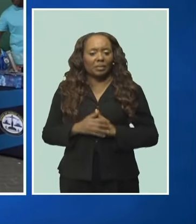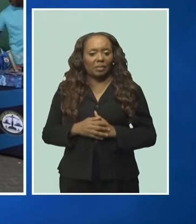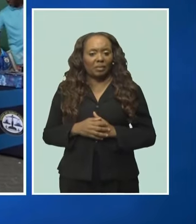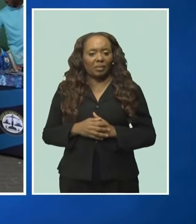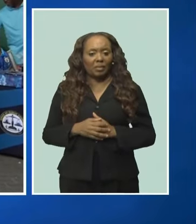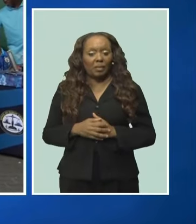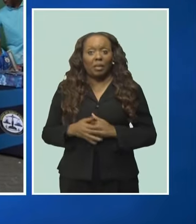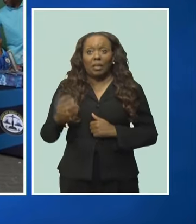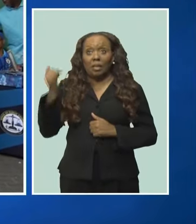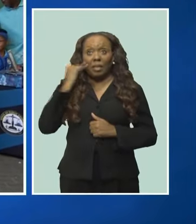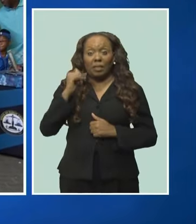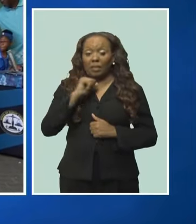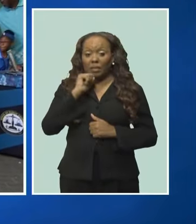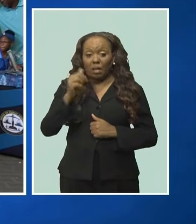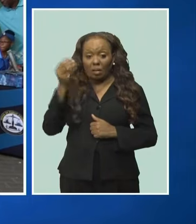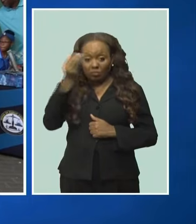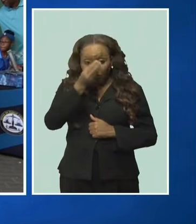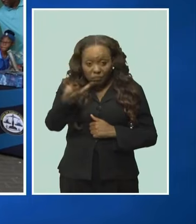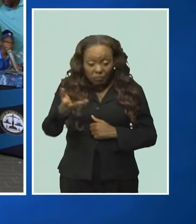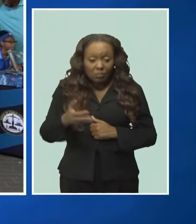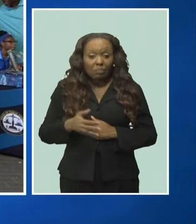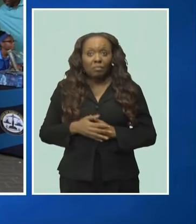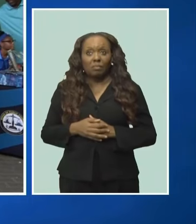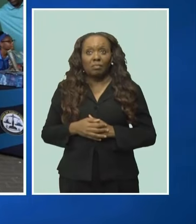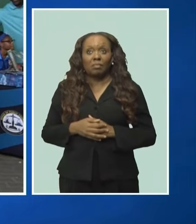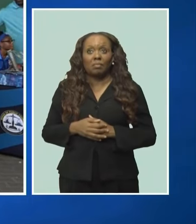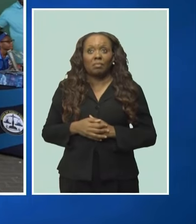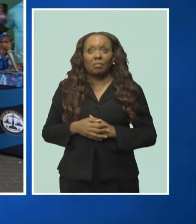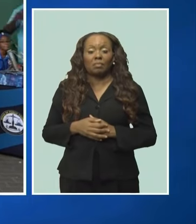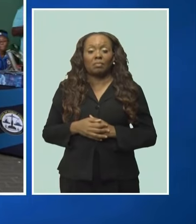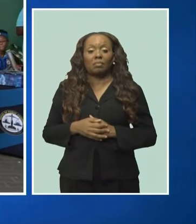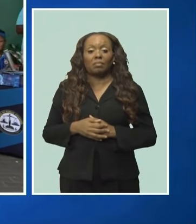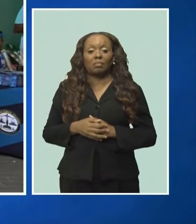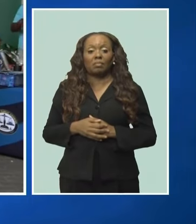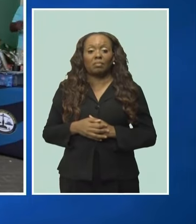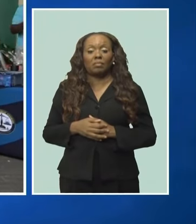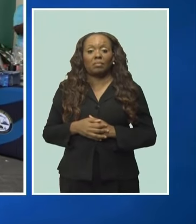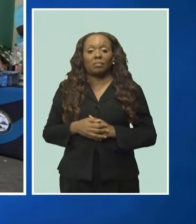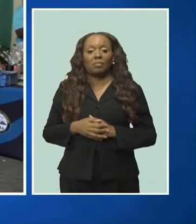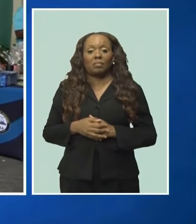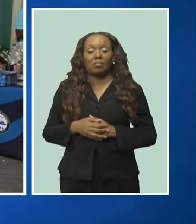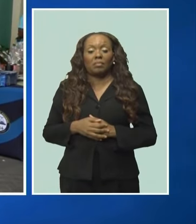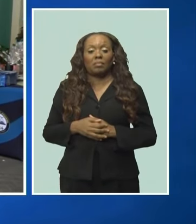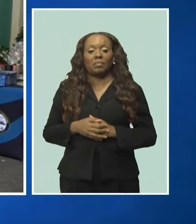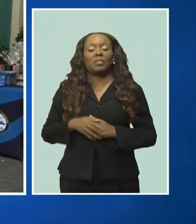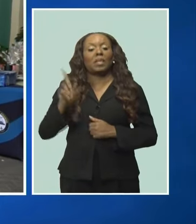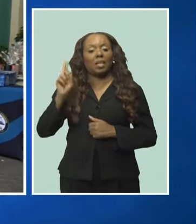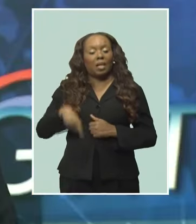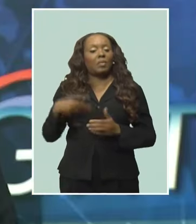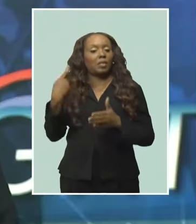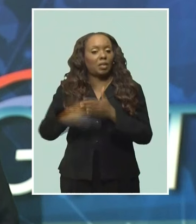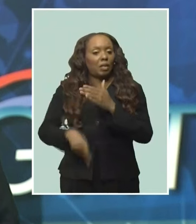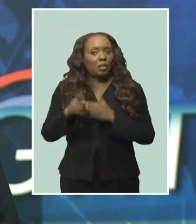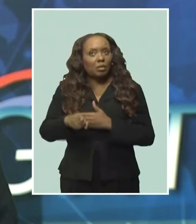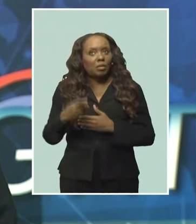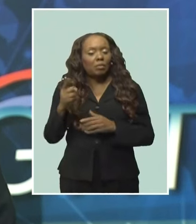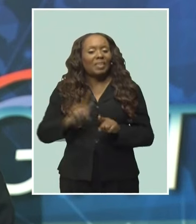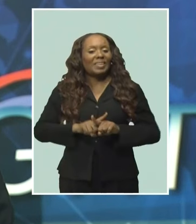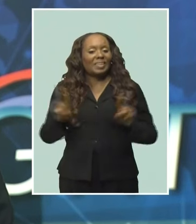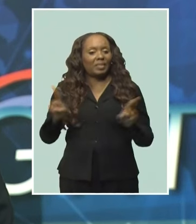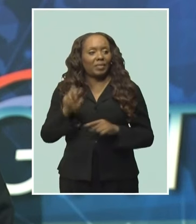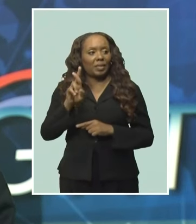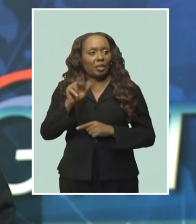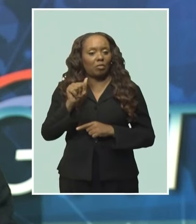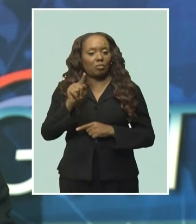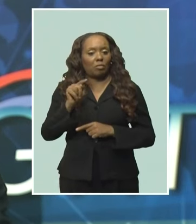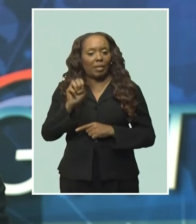issue those notifications, they have to charge the consumer at the in-plan rate. Another new